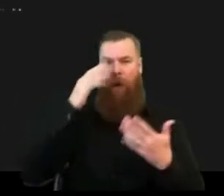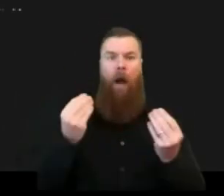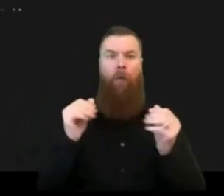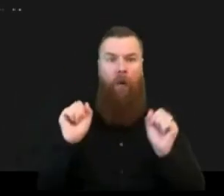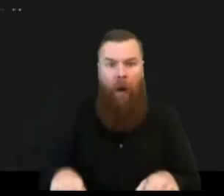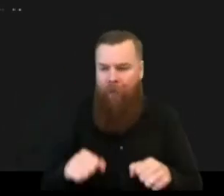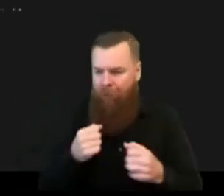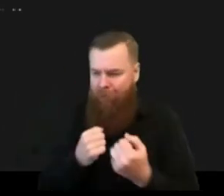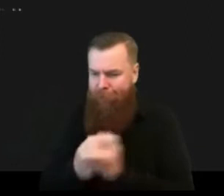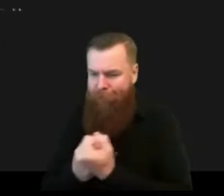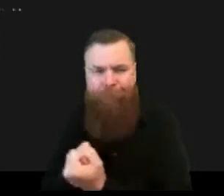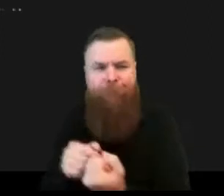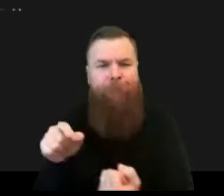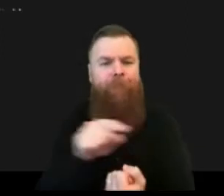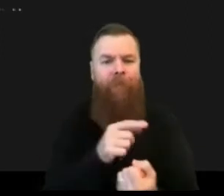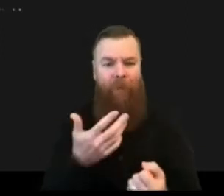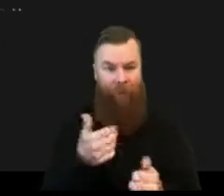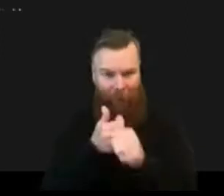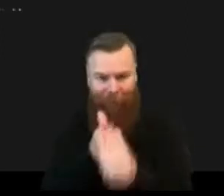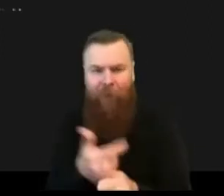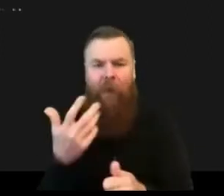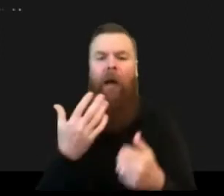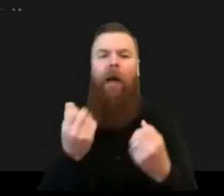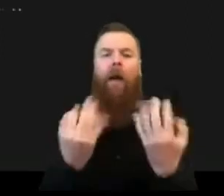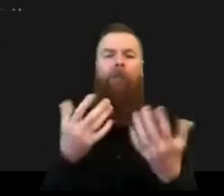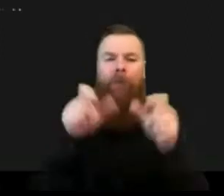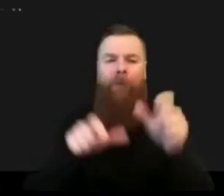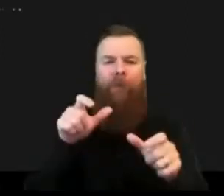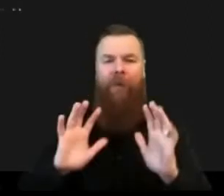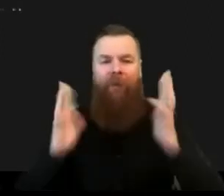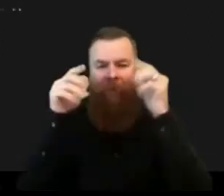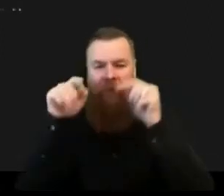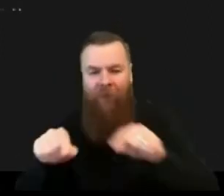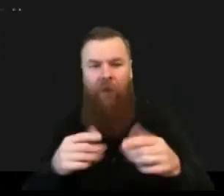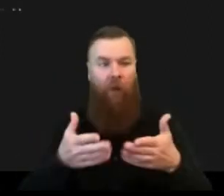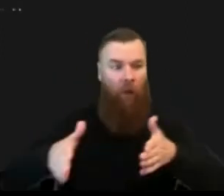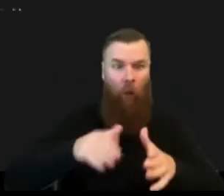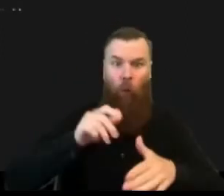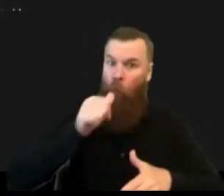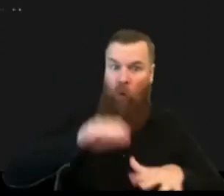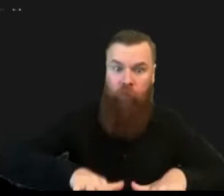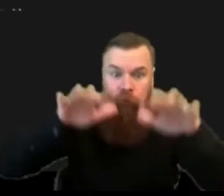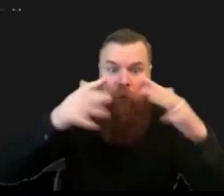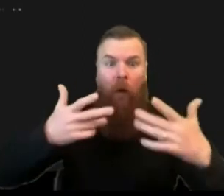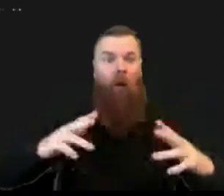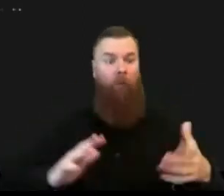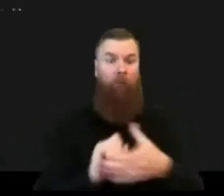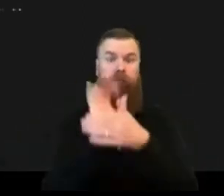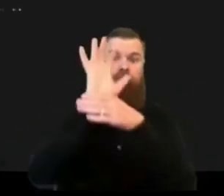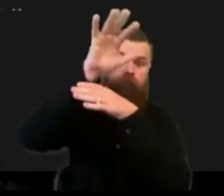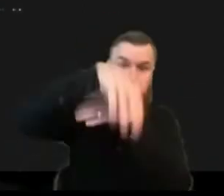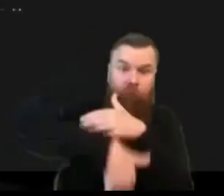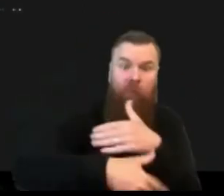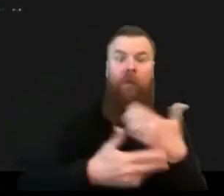infrastructures uh volcano of or earthquake uh falls so